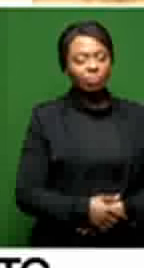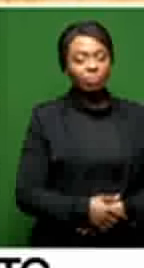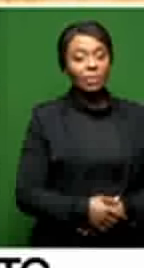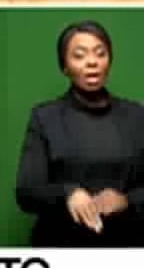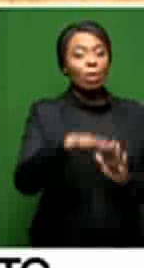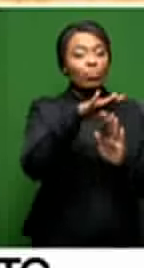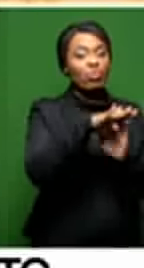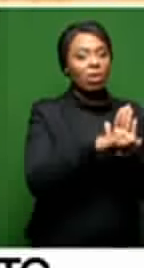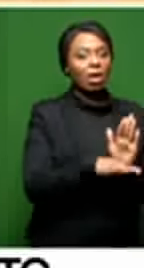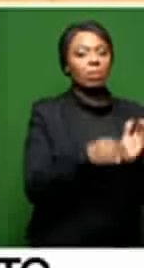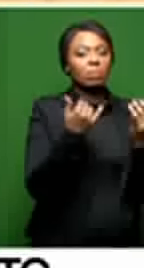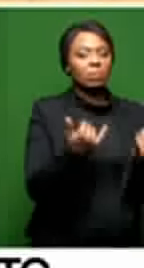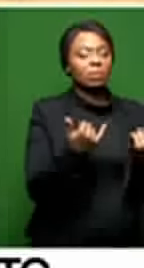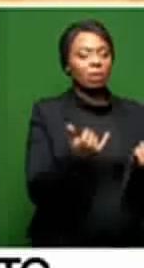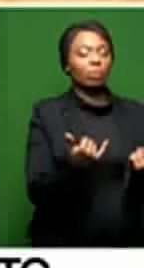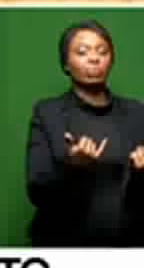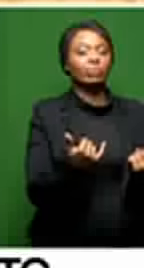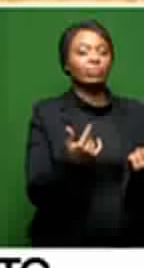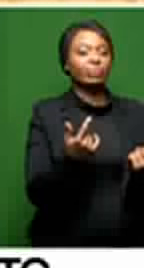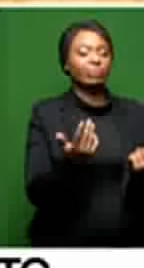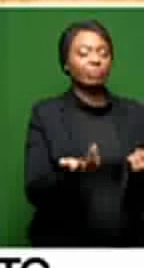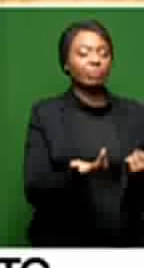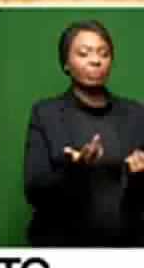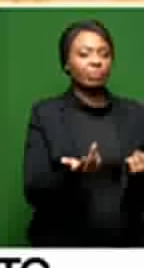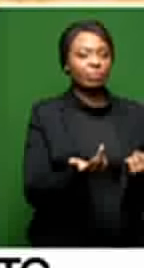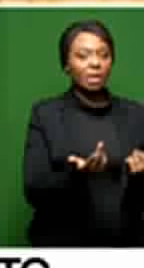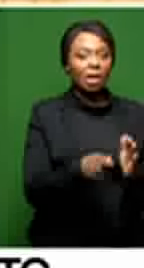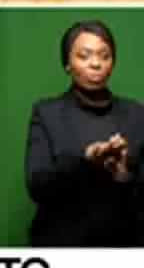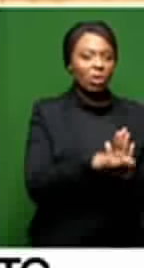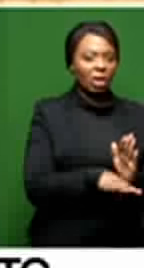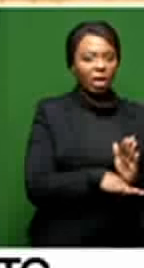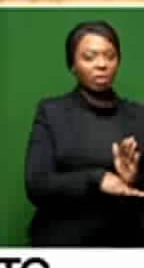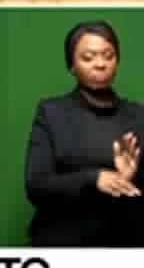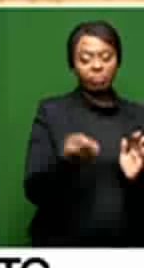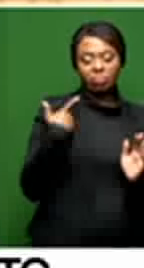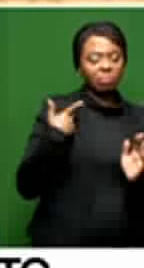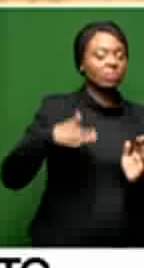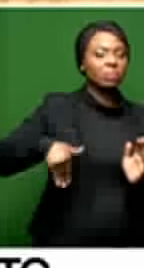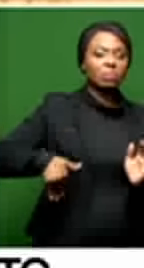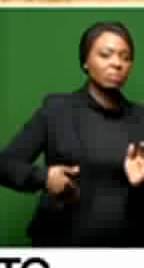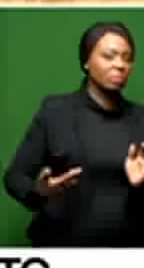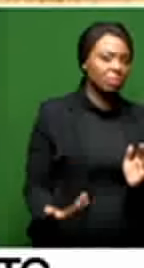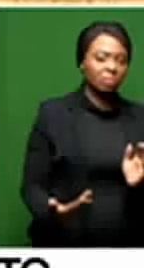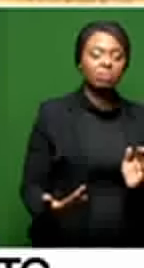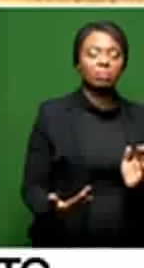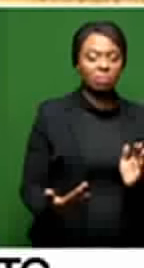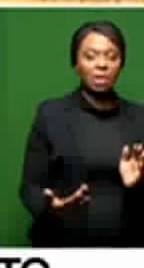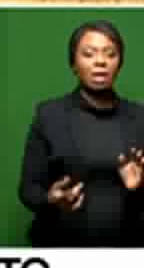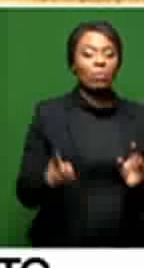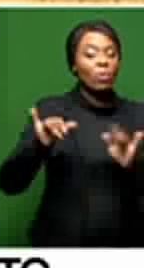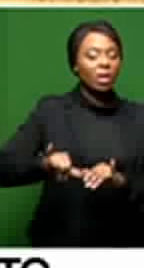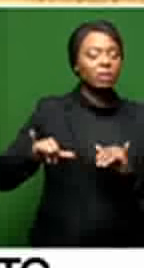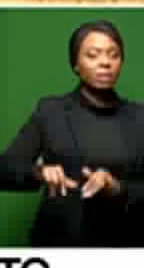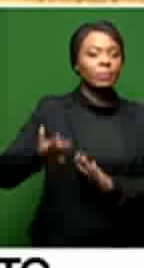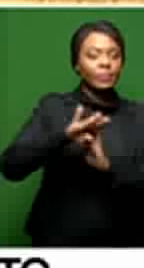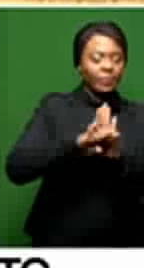The program has not yet been given out. We are still waiting for the program. But as you've said, Simpira were there,